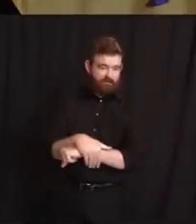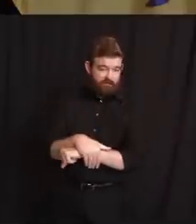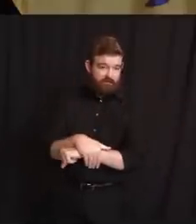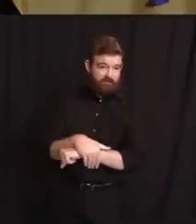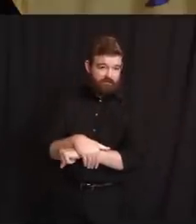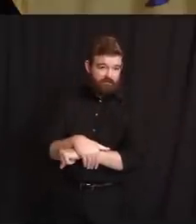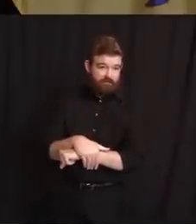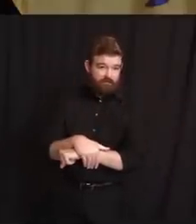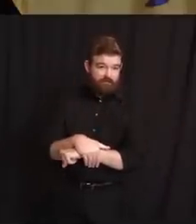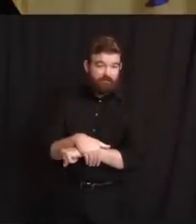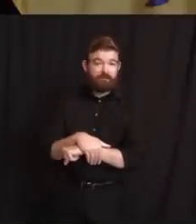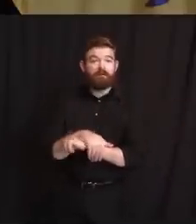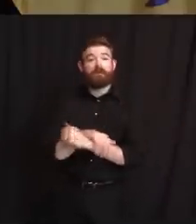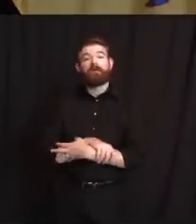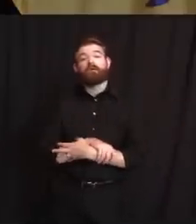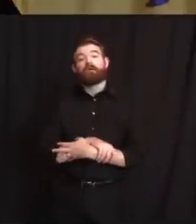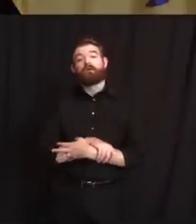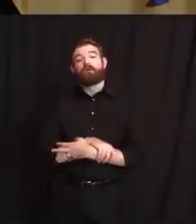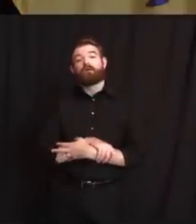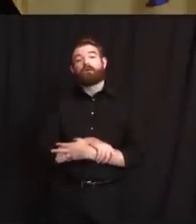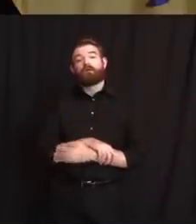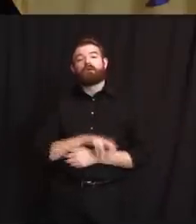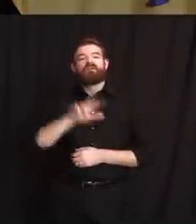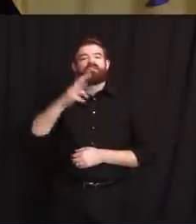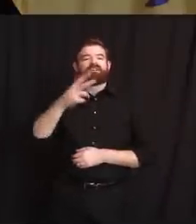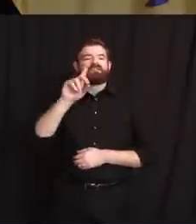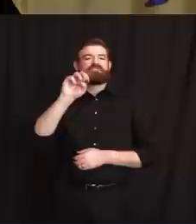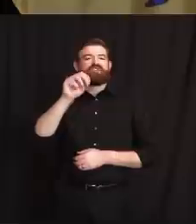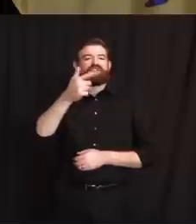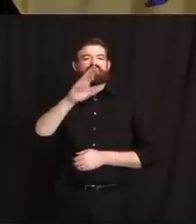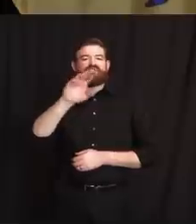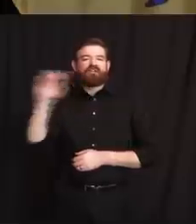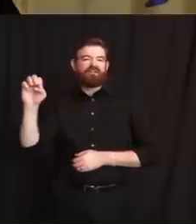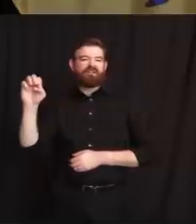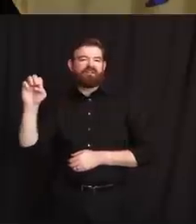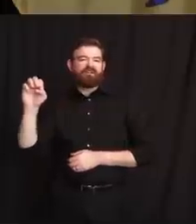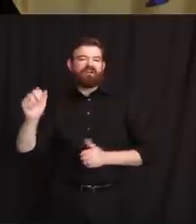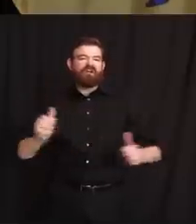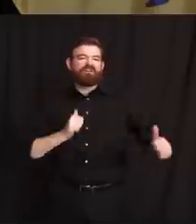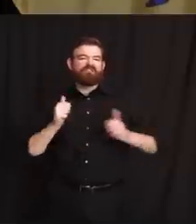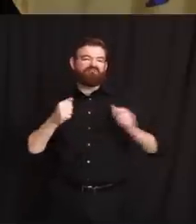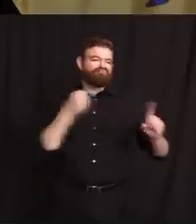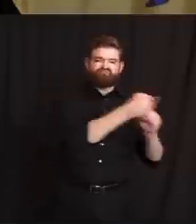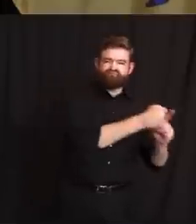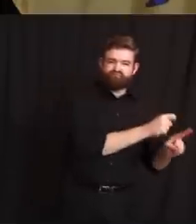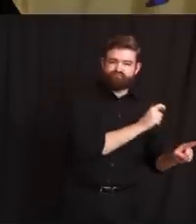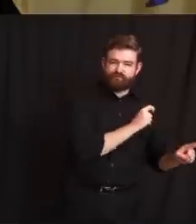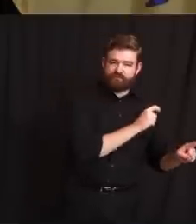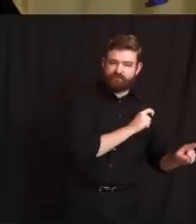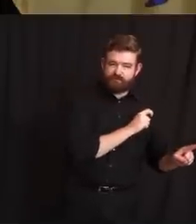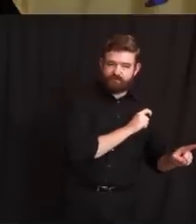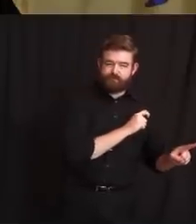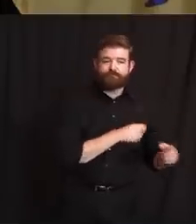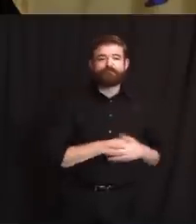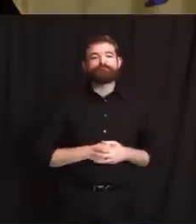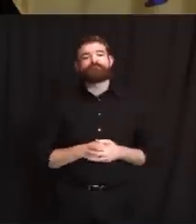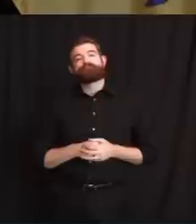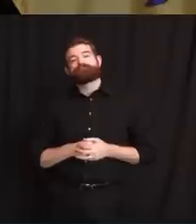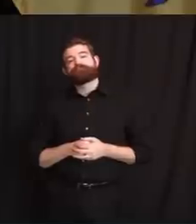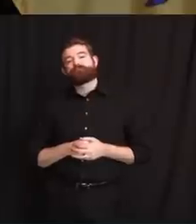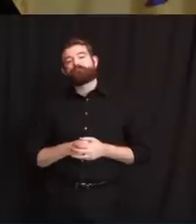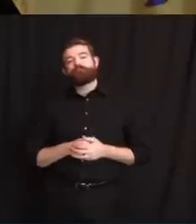aggravated assault on a police officer resisting arrest, obstructing, and some disorderly persons offenses.